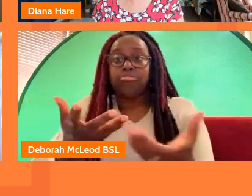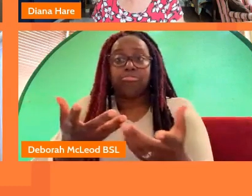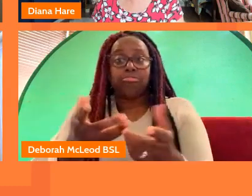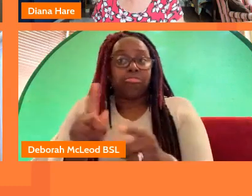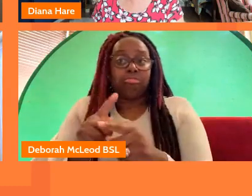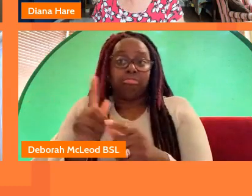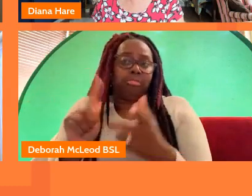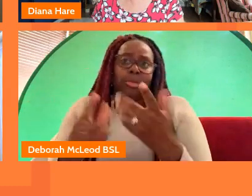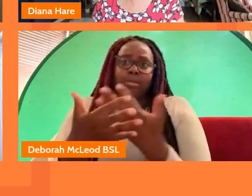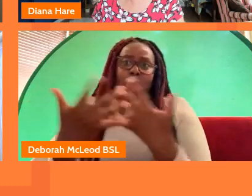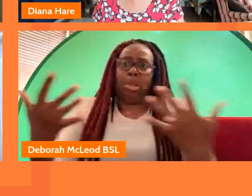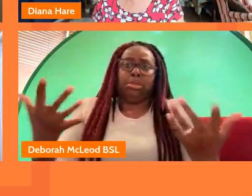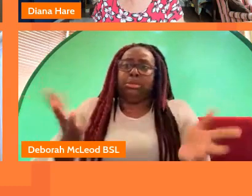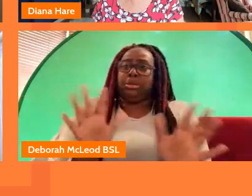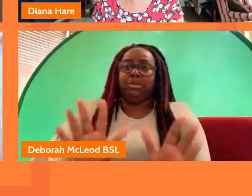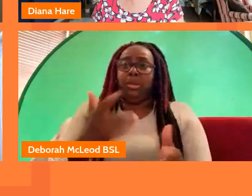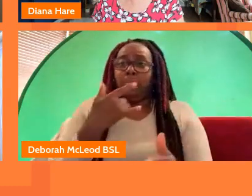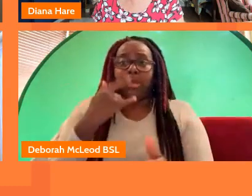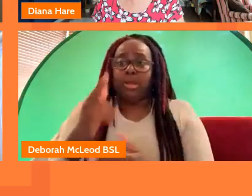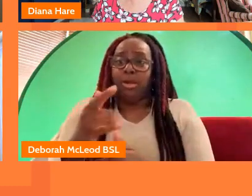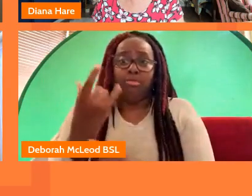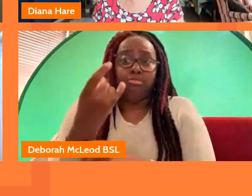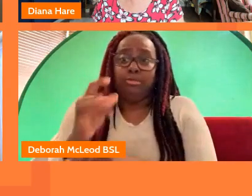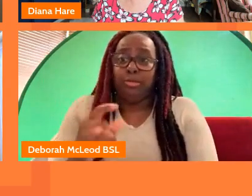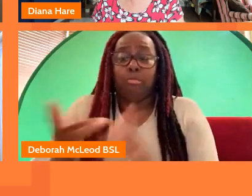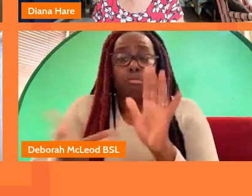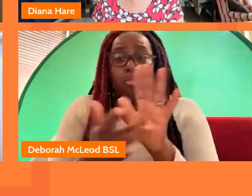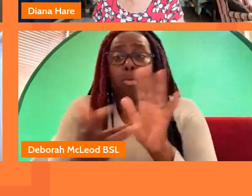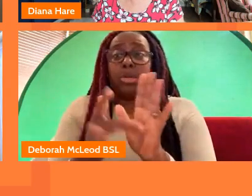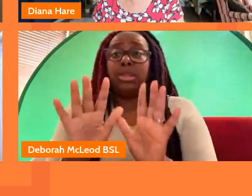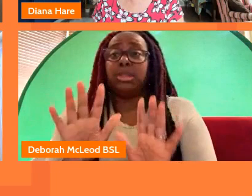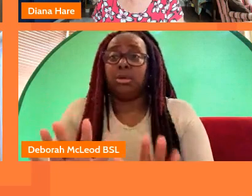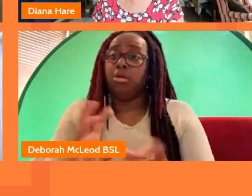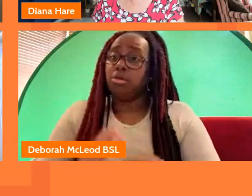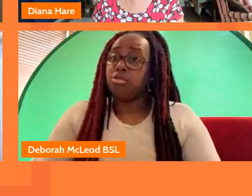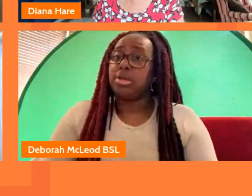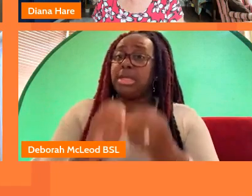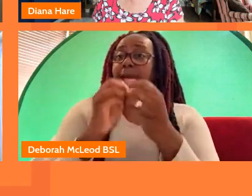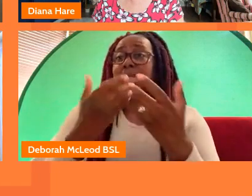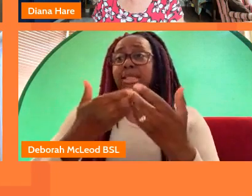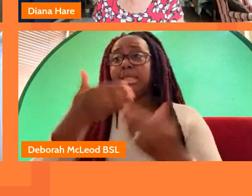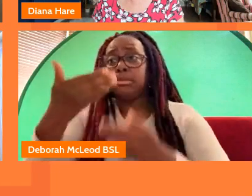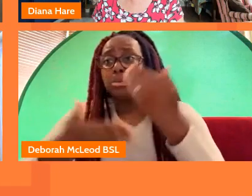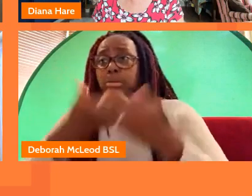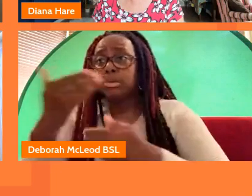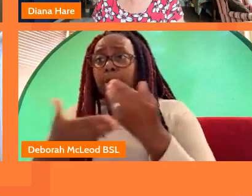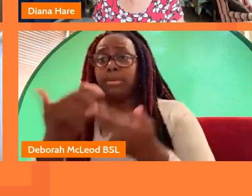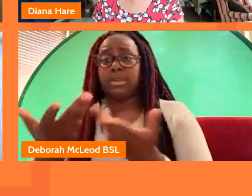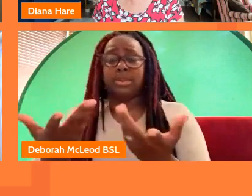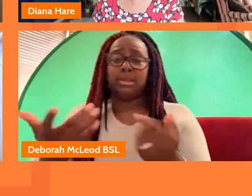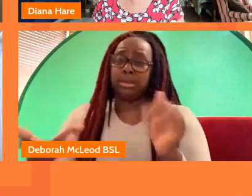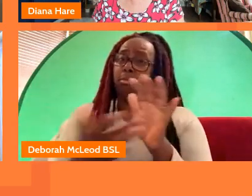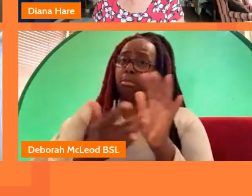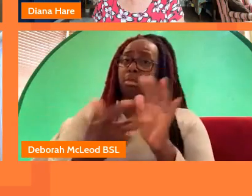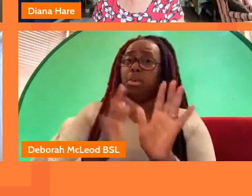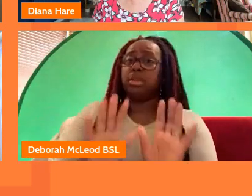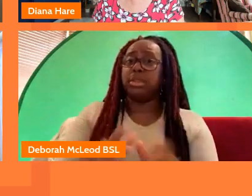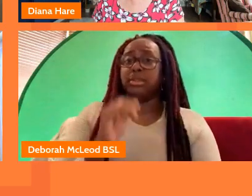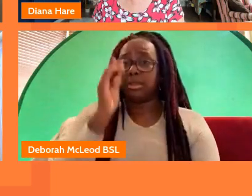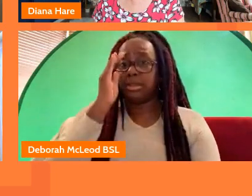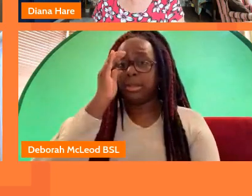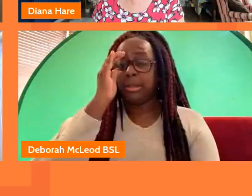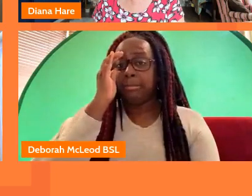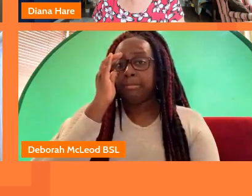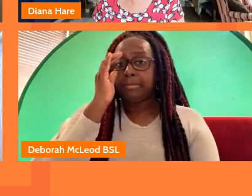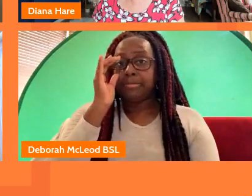but i think i mean i don't think any of us can deny the importance of of regional storytelling and representation it's hugely important i